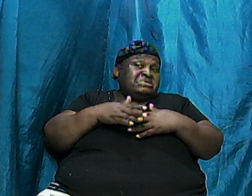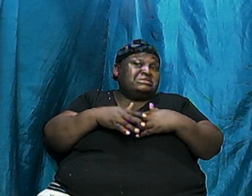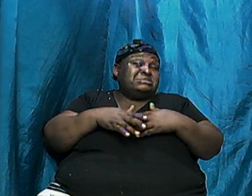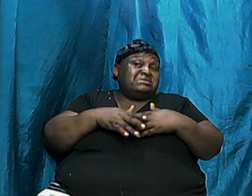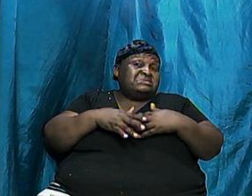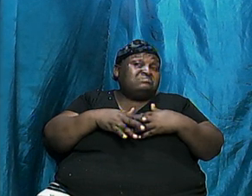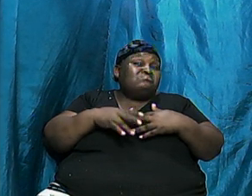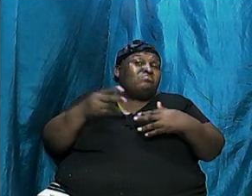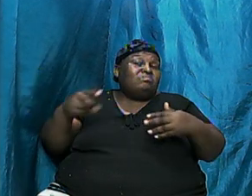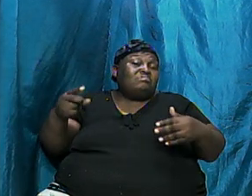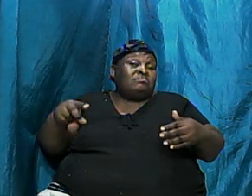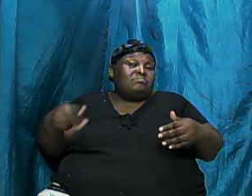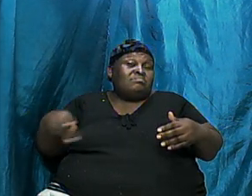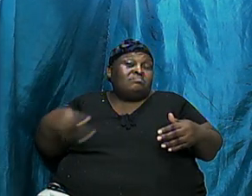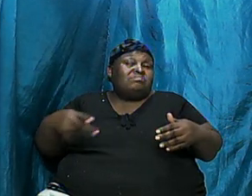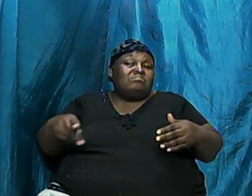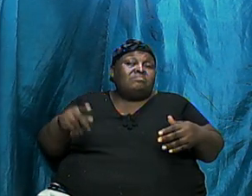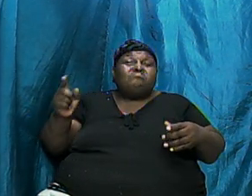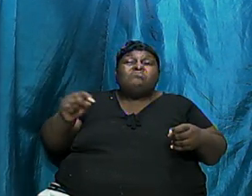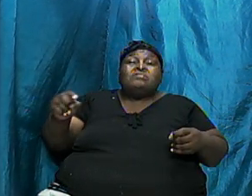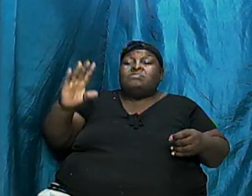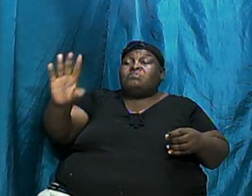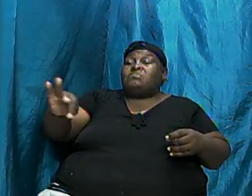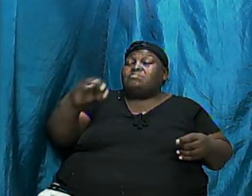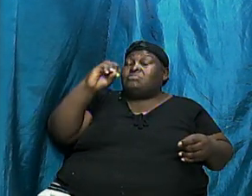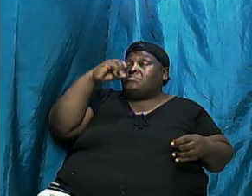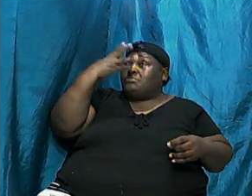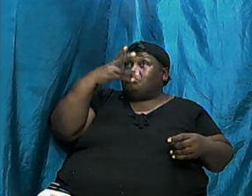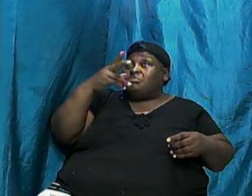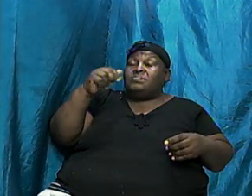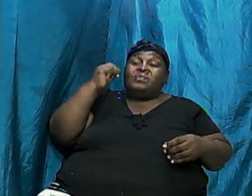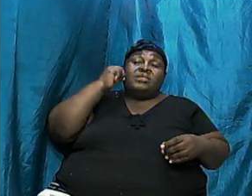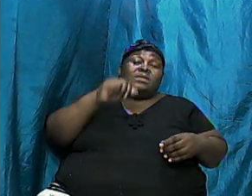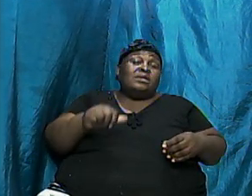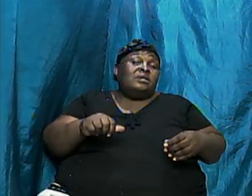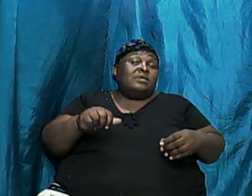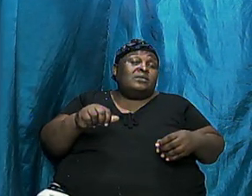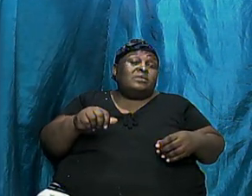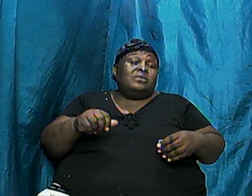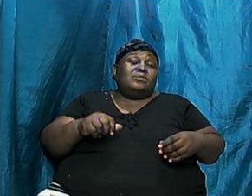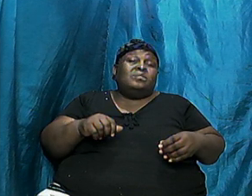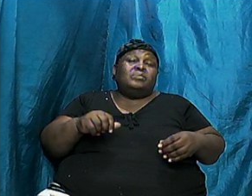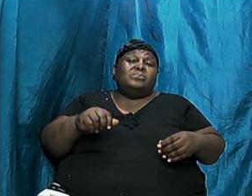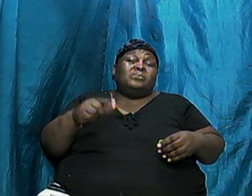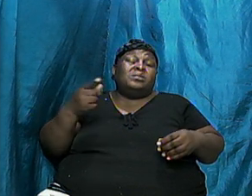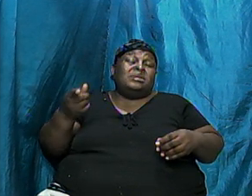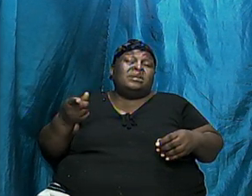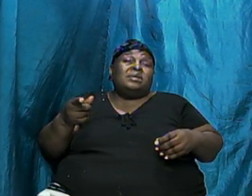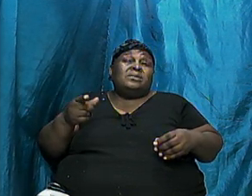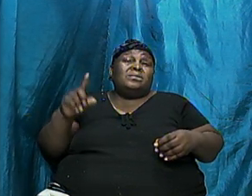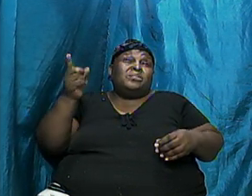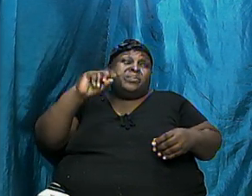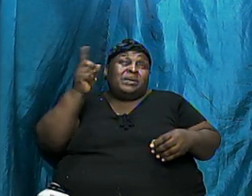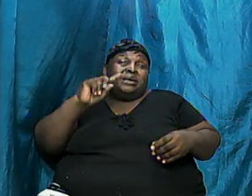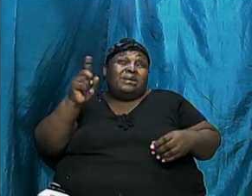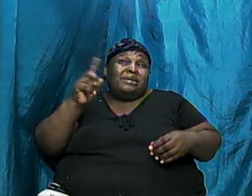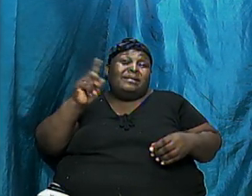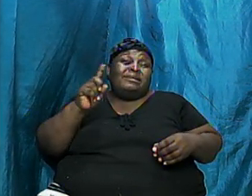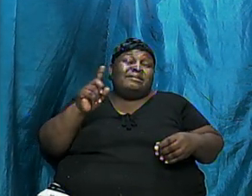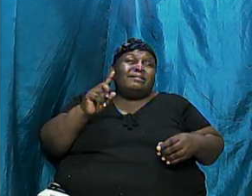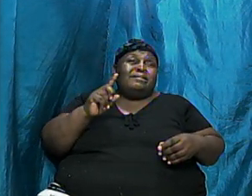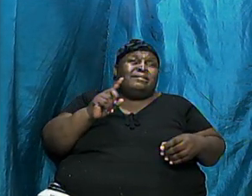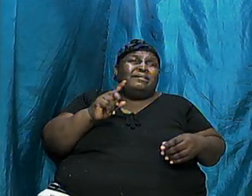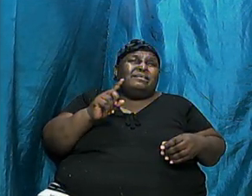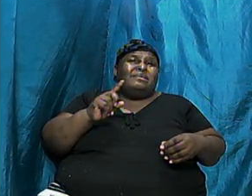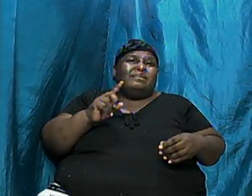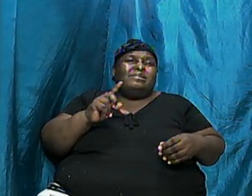Where can I find the prettiest girls? Where will be the terminology of those that have decided